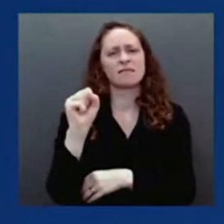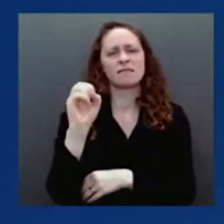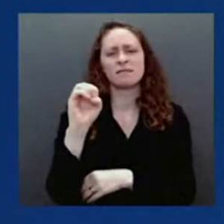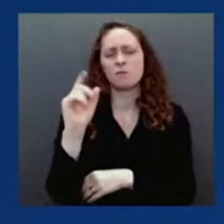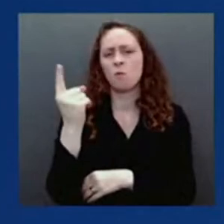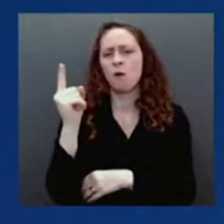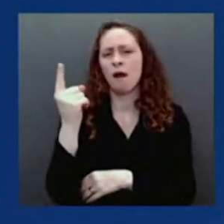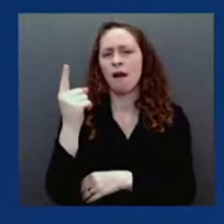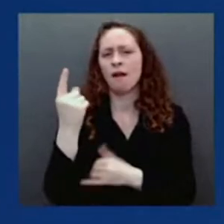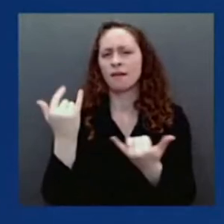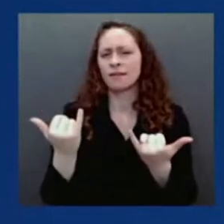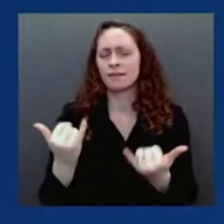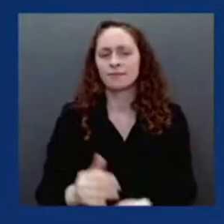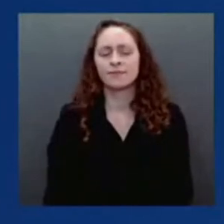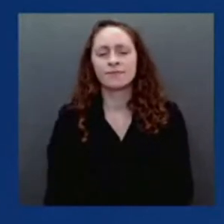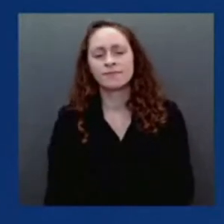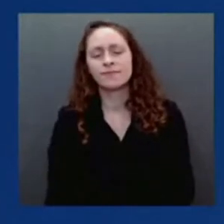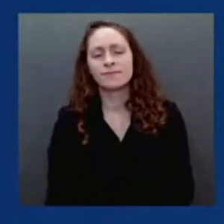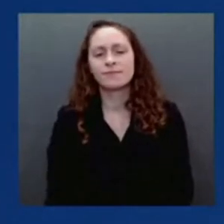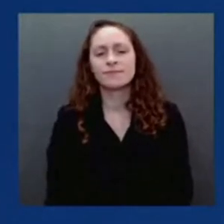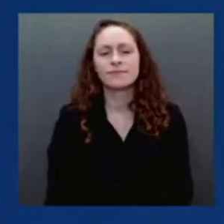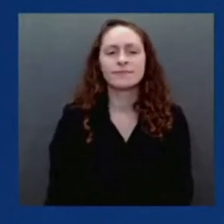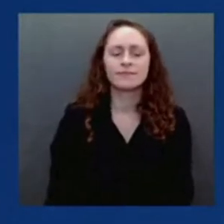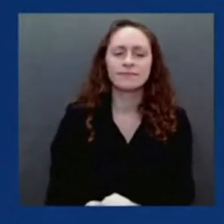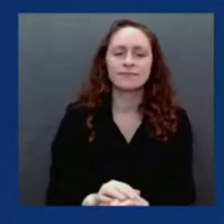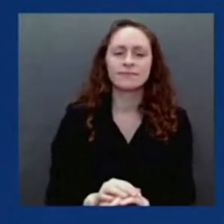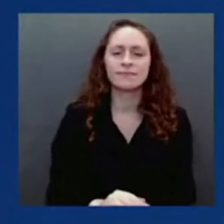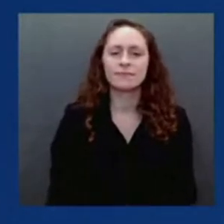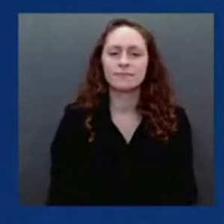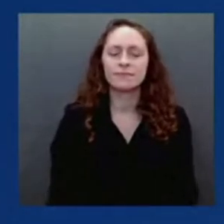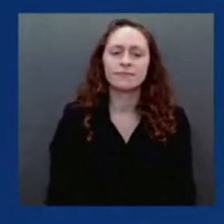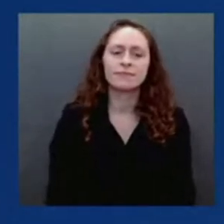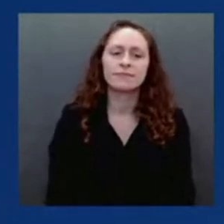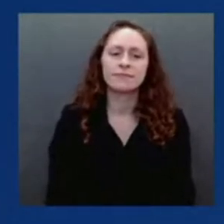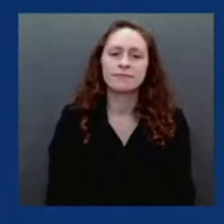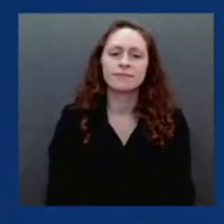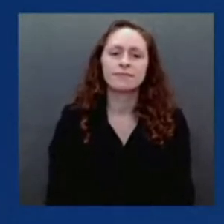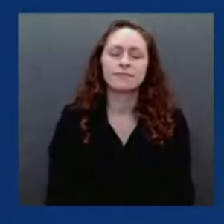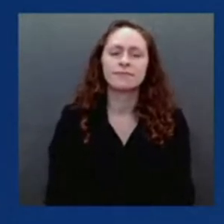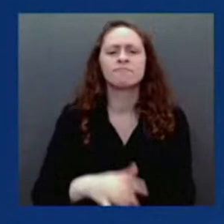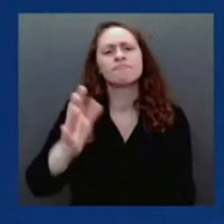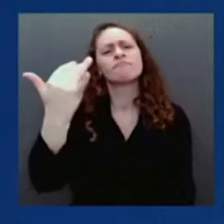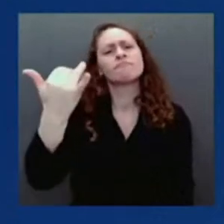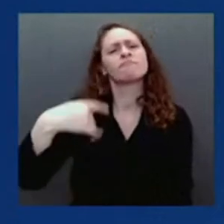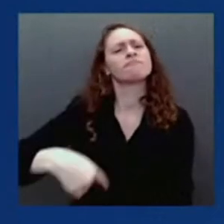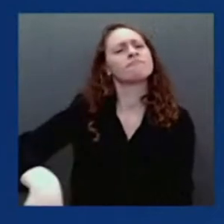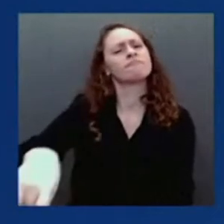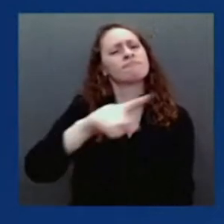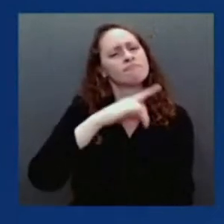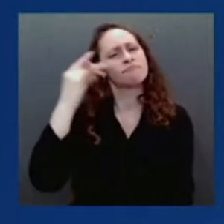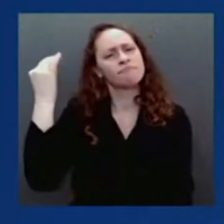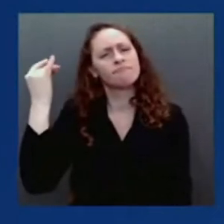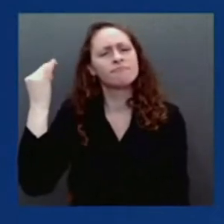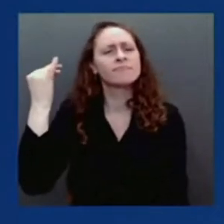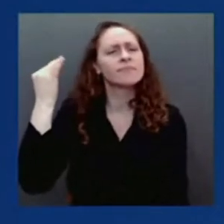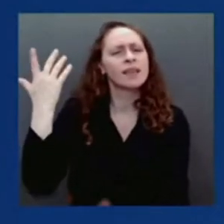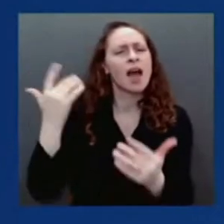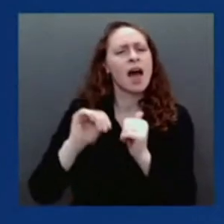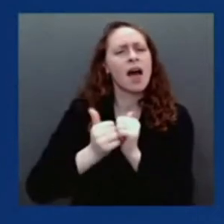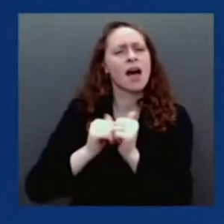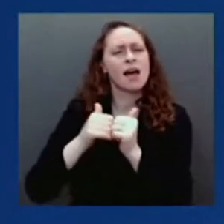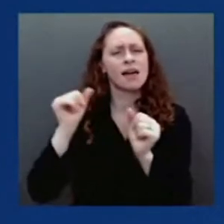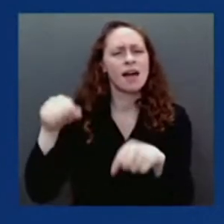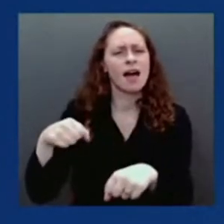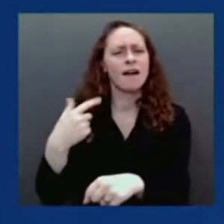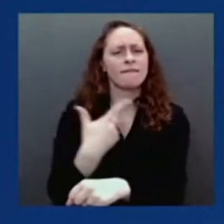a vaccine construct. I had said in a previous White House press briefing, when I described the mRNA,